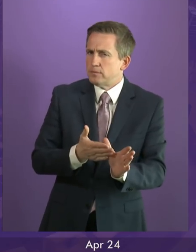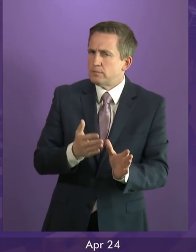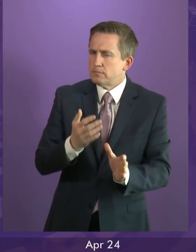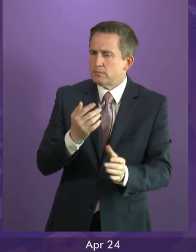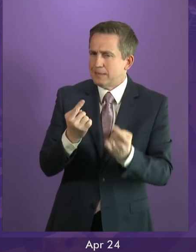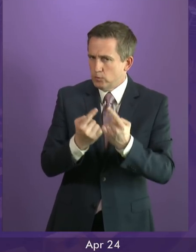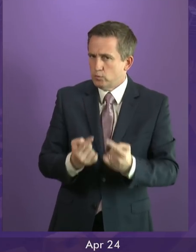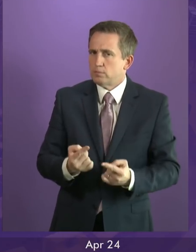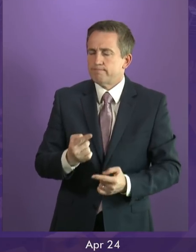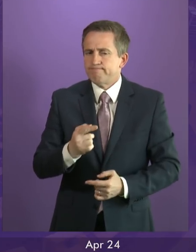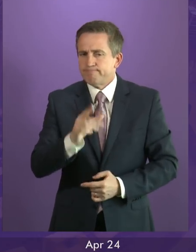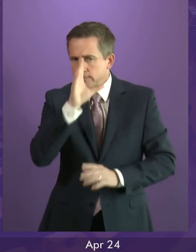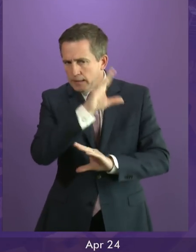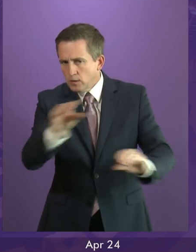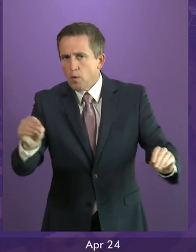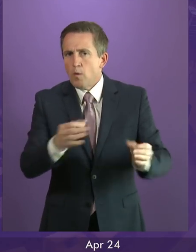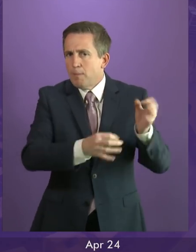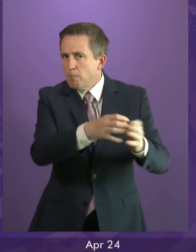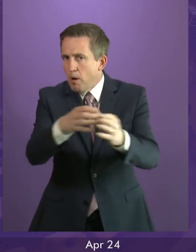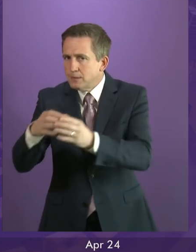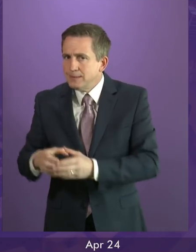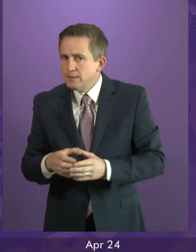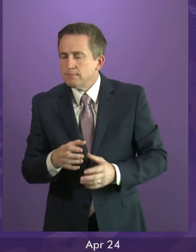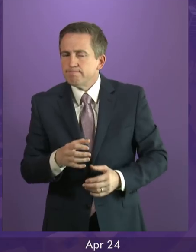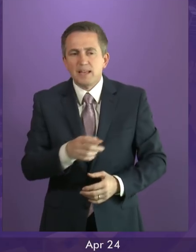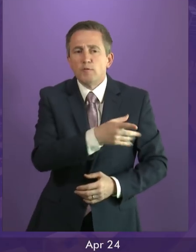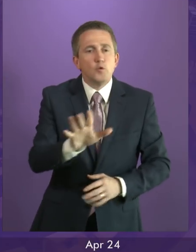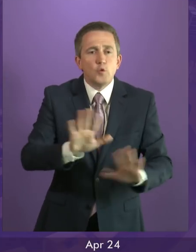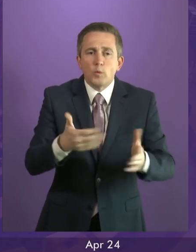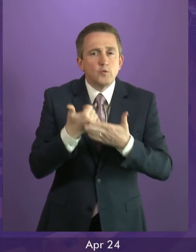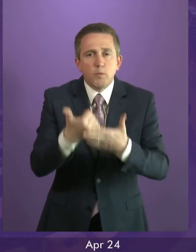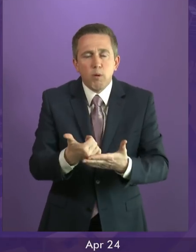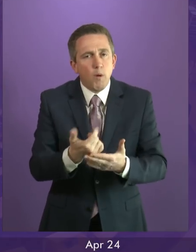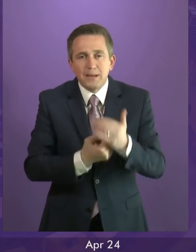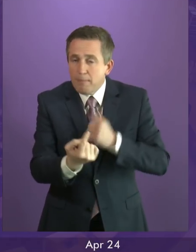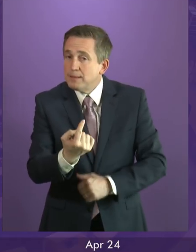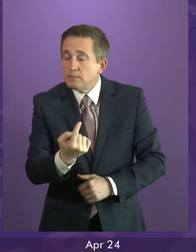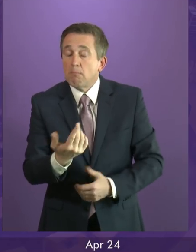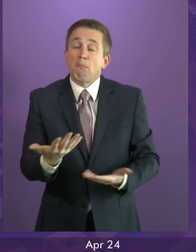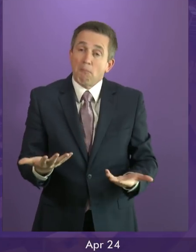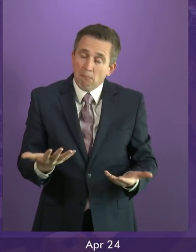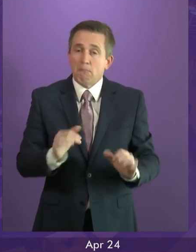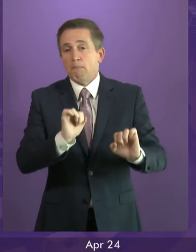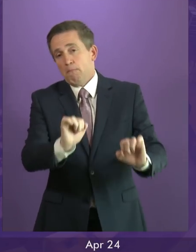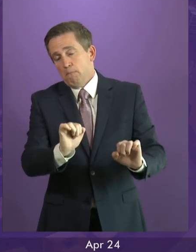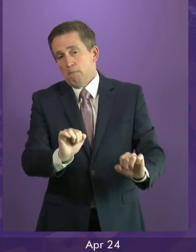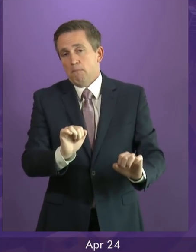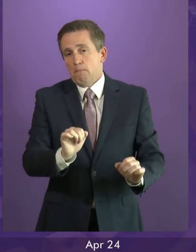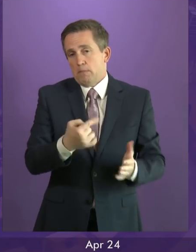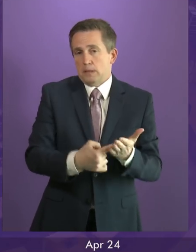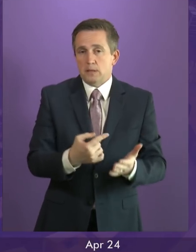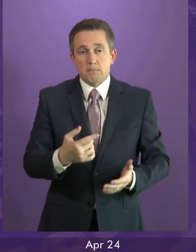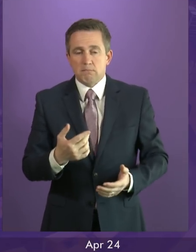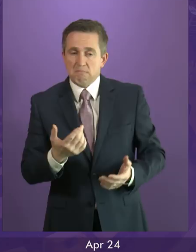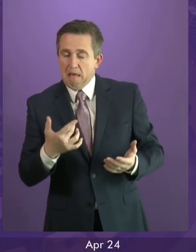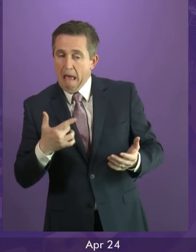to the parties in this chamber who do not support independence. I may not, as you may have noticed,